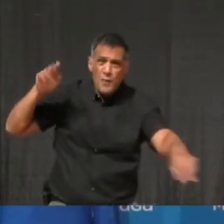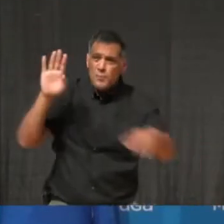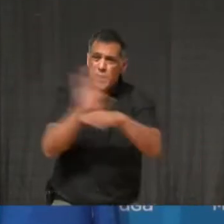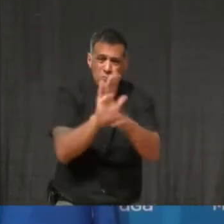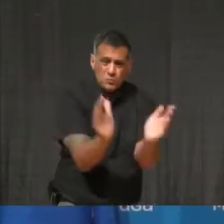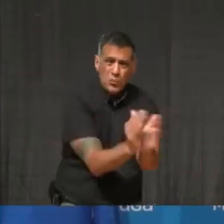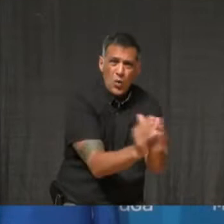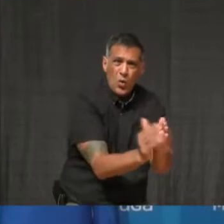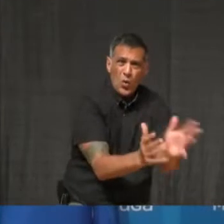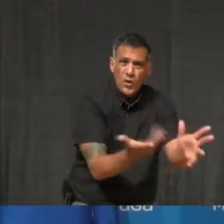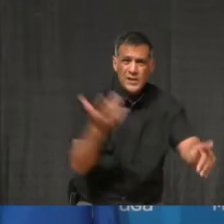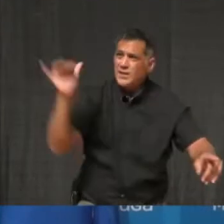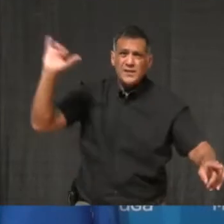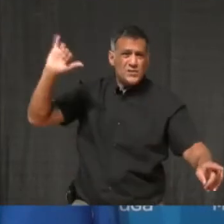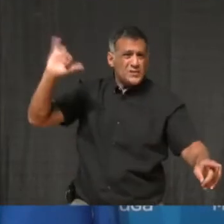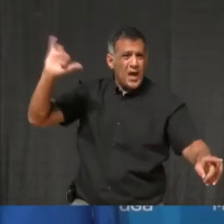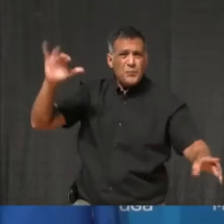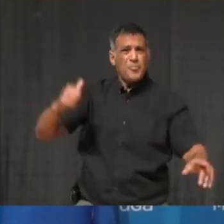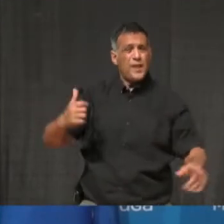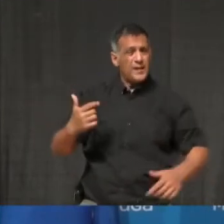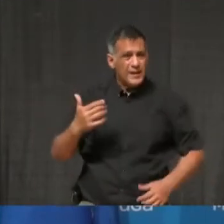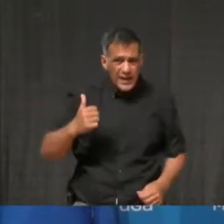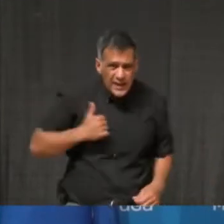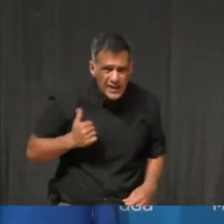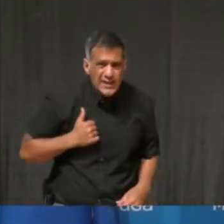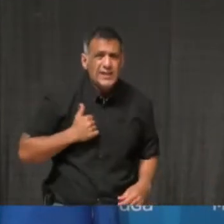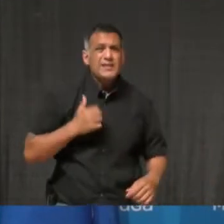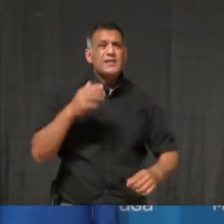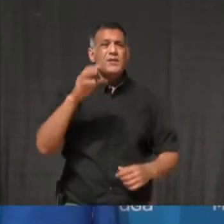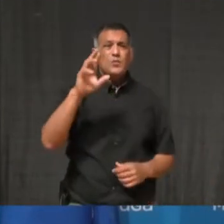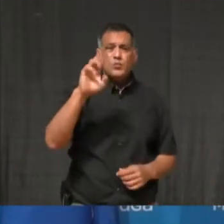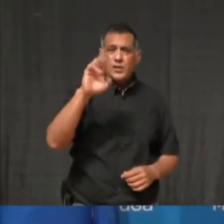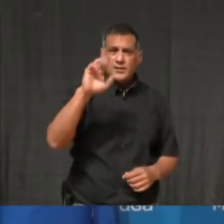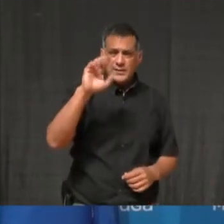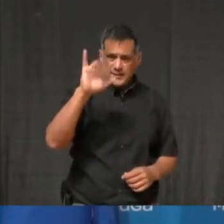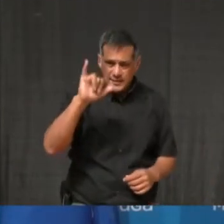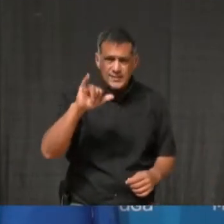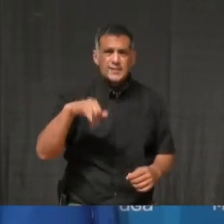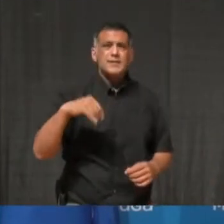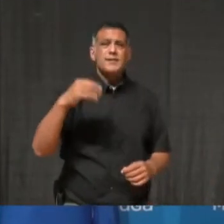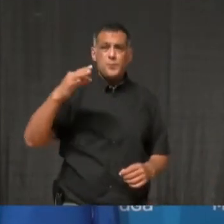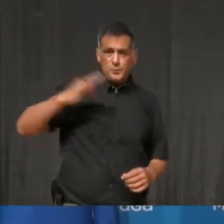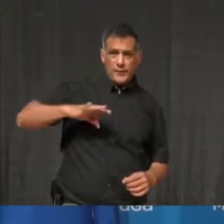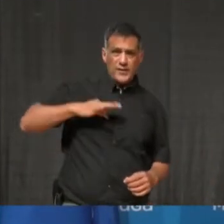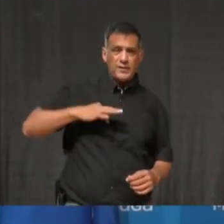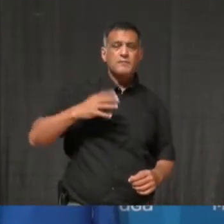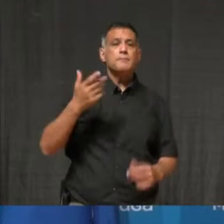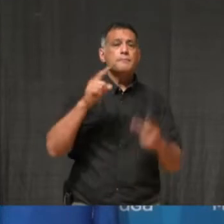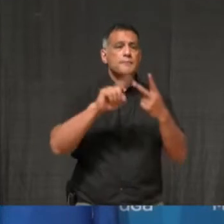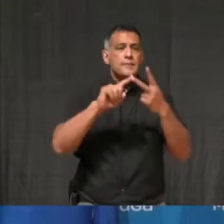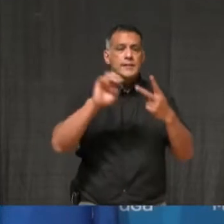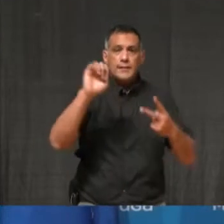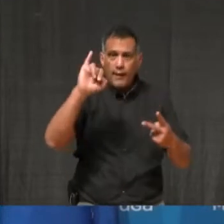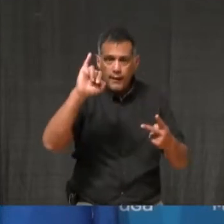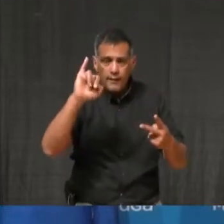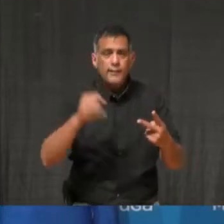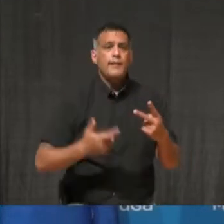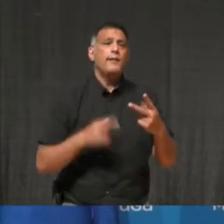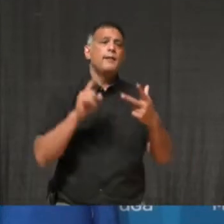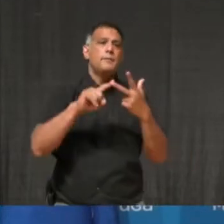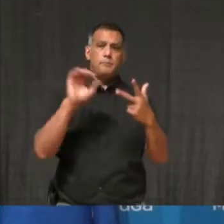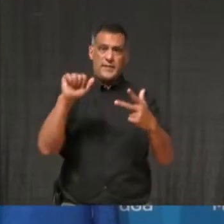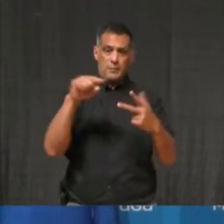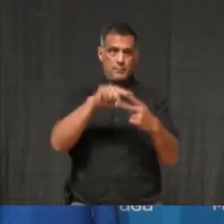Benefits as well as employment insurance. I know that many are struggling to keep on top of their household